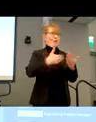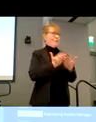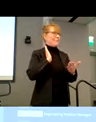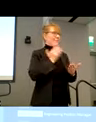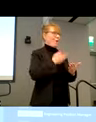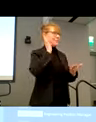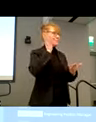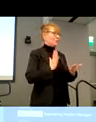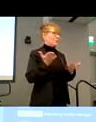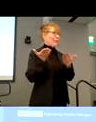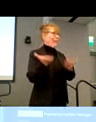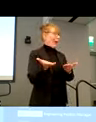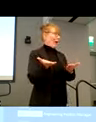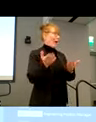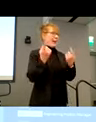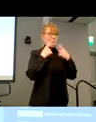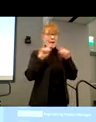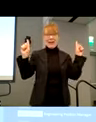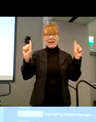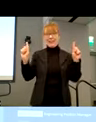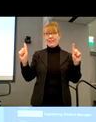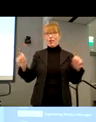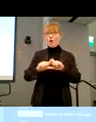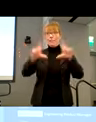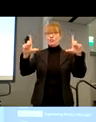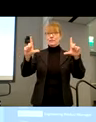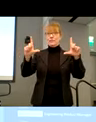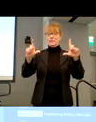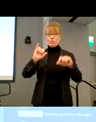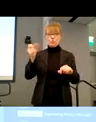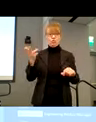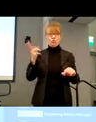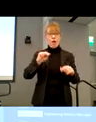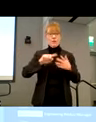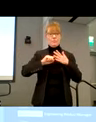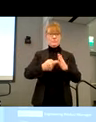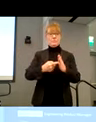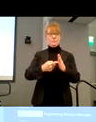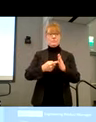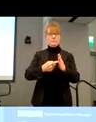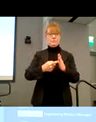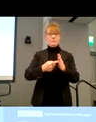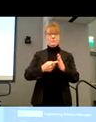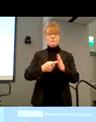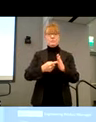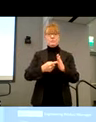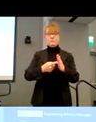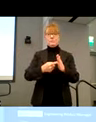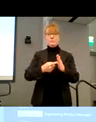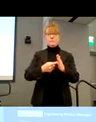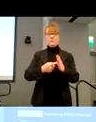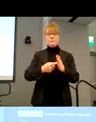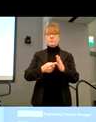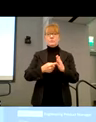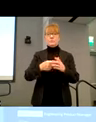are up on screen. I'll ask, um, John, please, could you please begin the brief introduction? Sure. Hello, everybody.